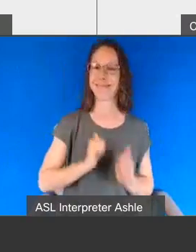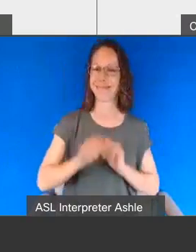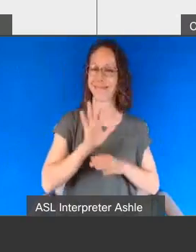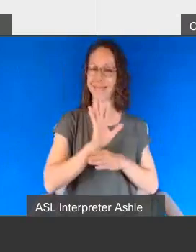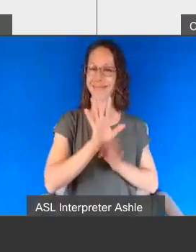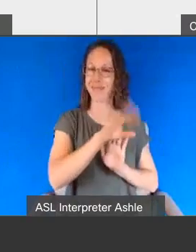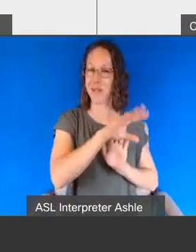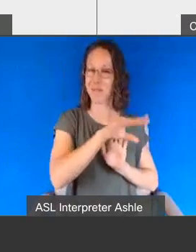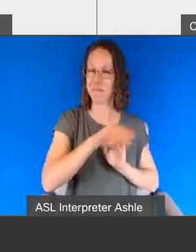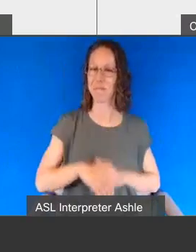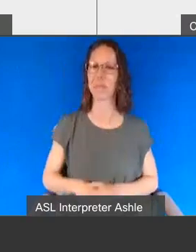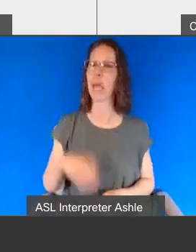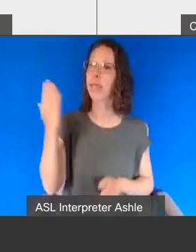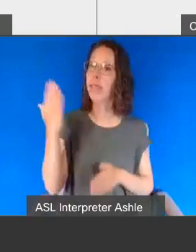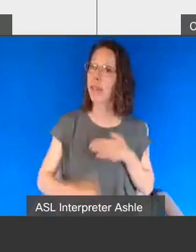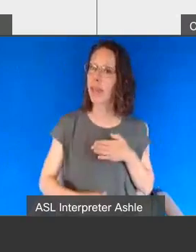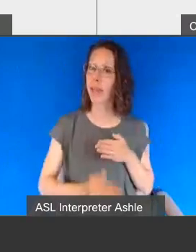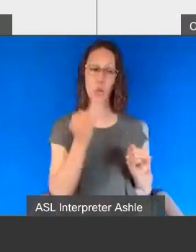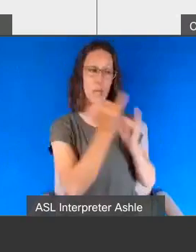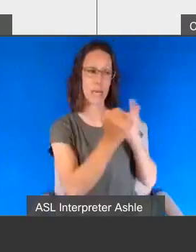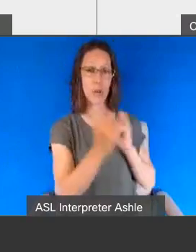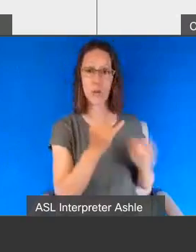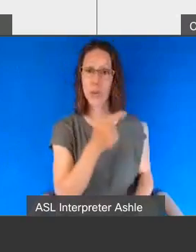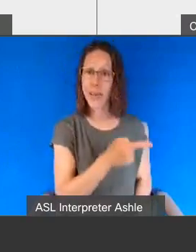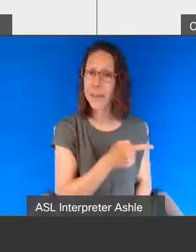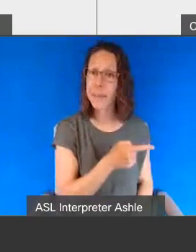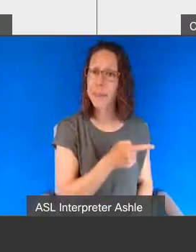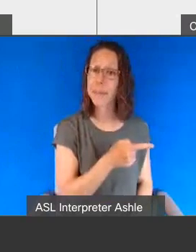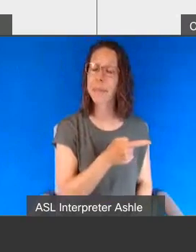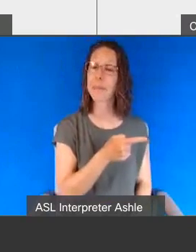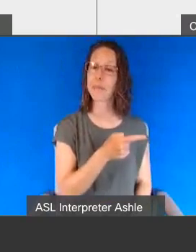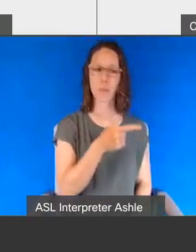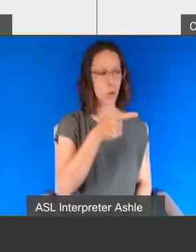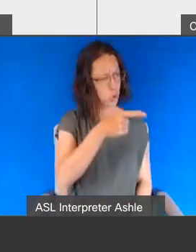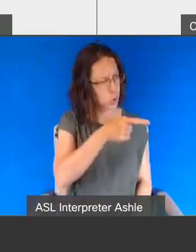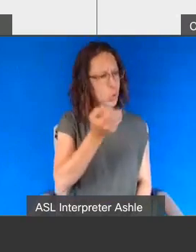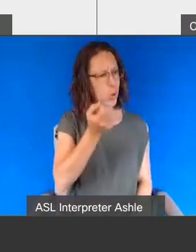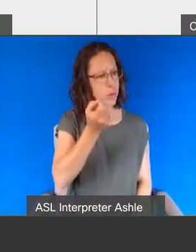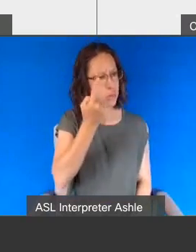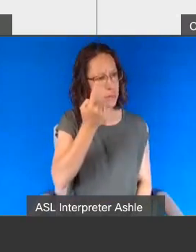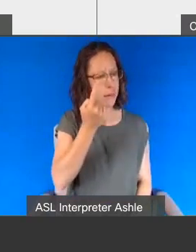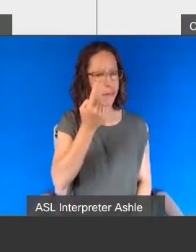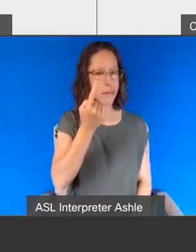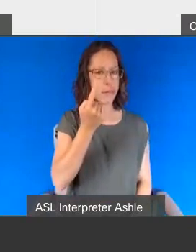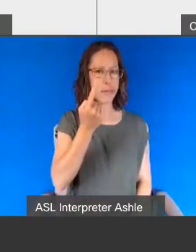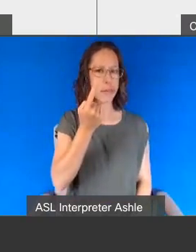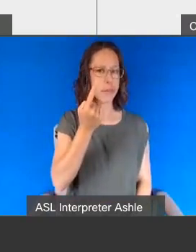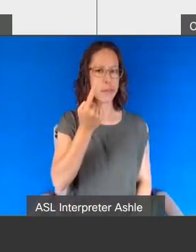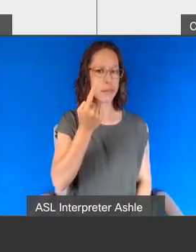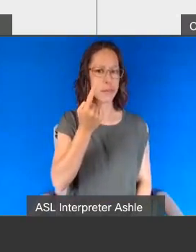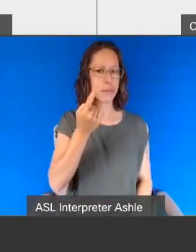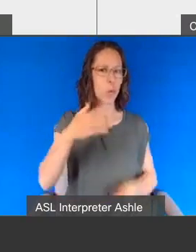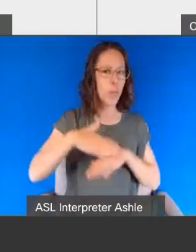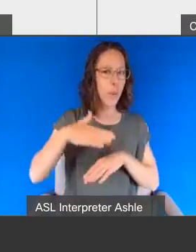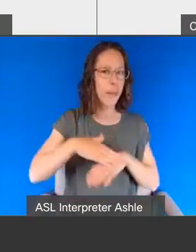person interview him and ask him if he understood what the probation